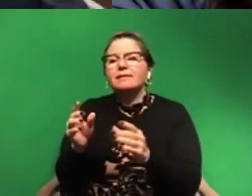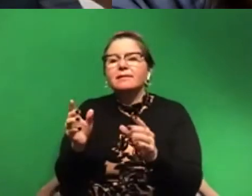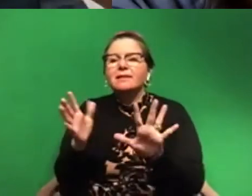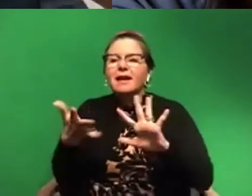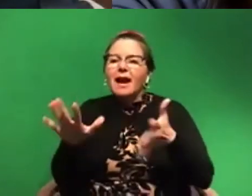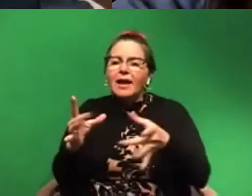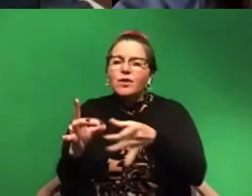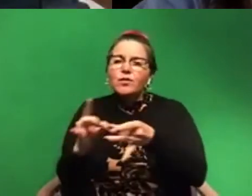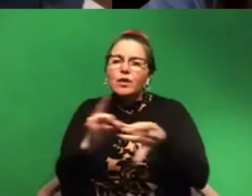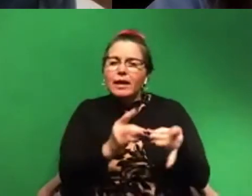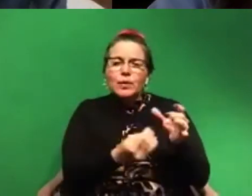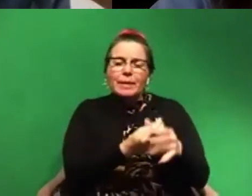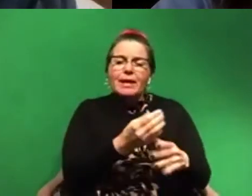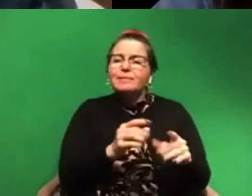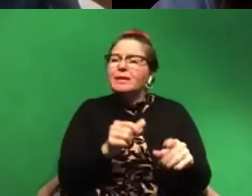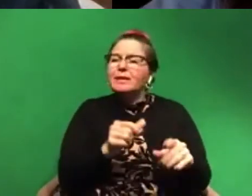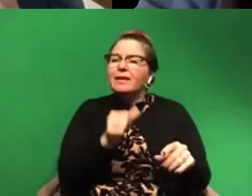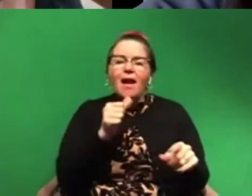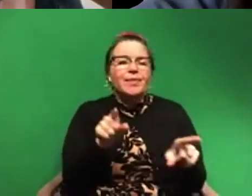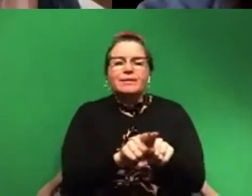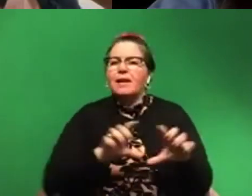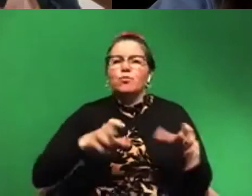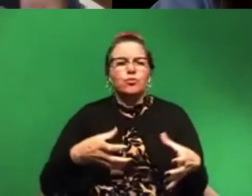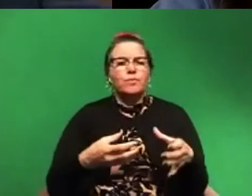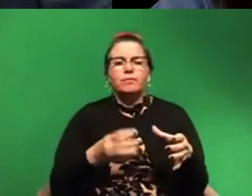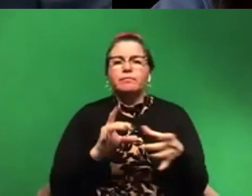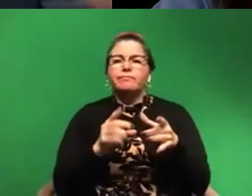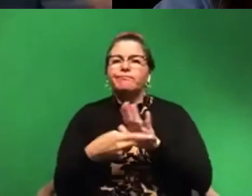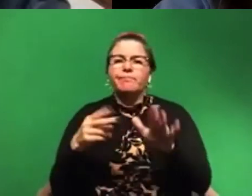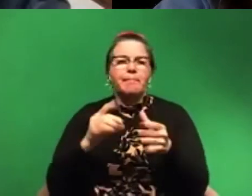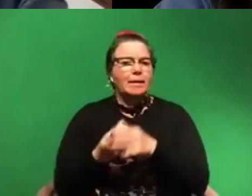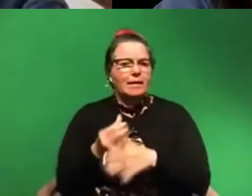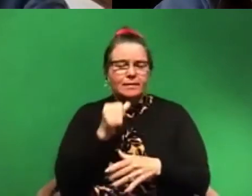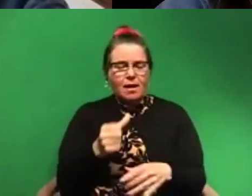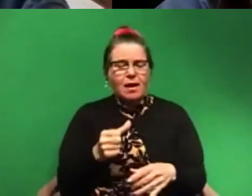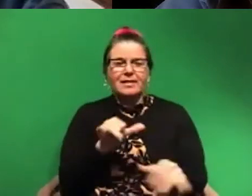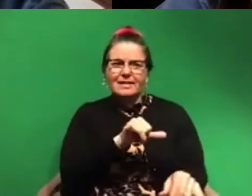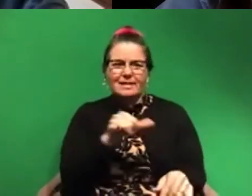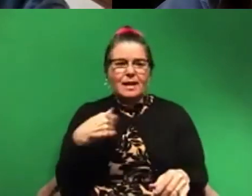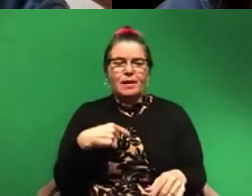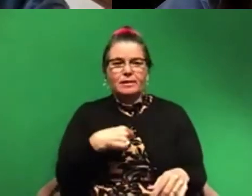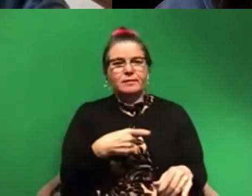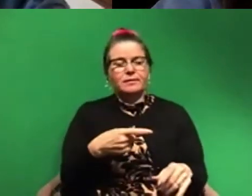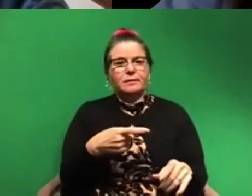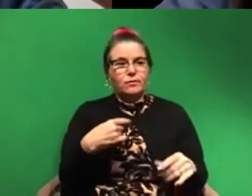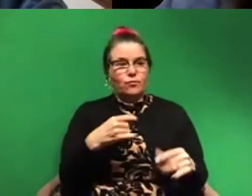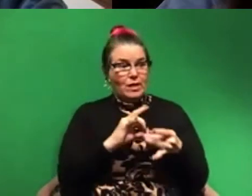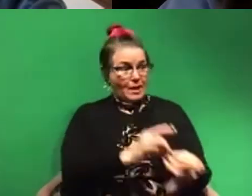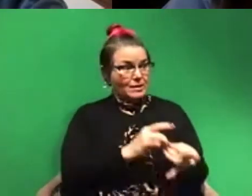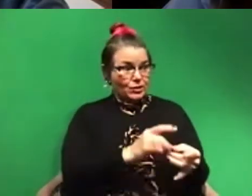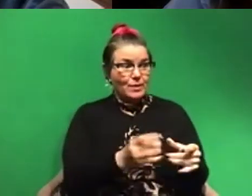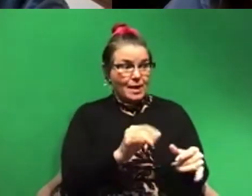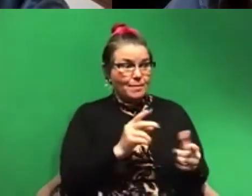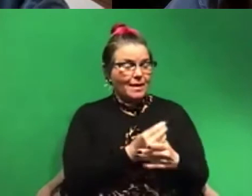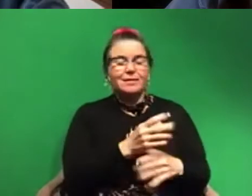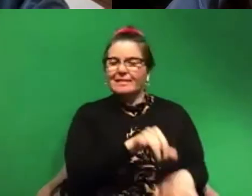from the same group as plants. They're as far away from plants as we are from, from them. Um, but, uh, but they, they play the plant